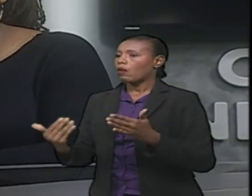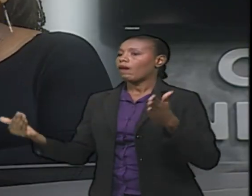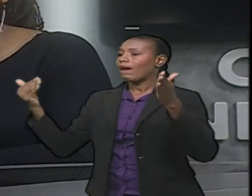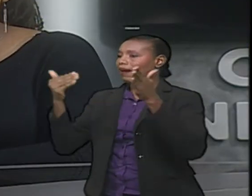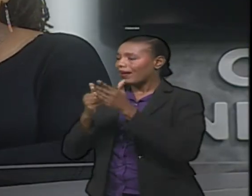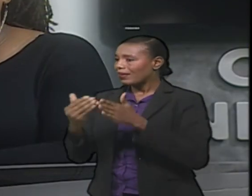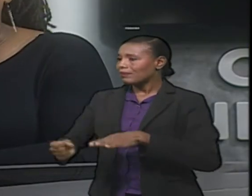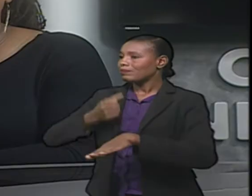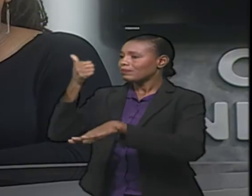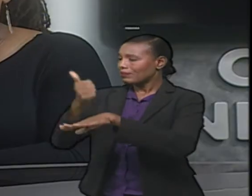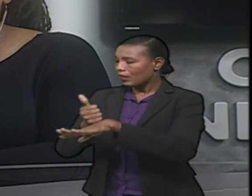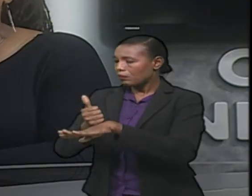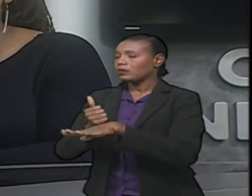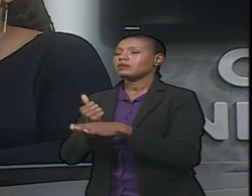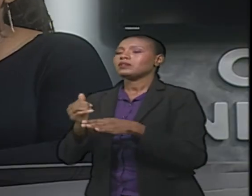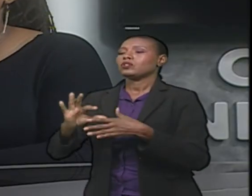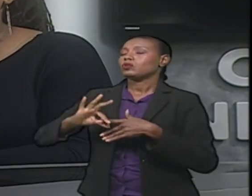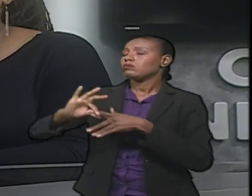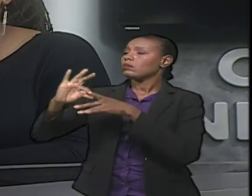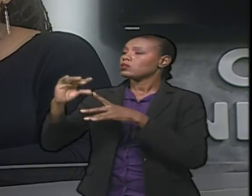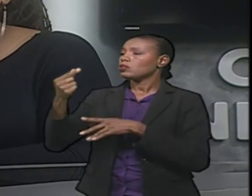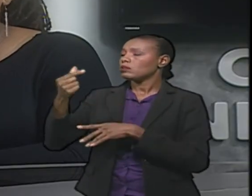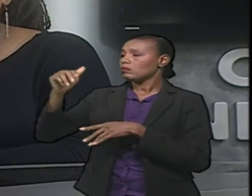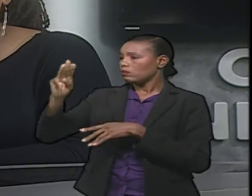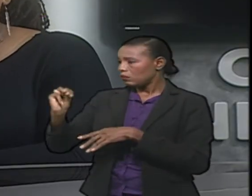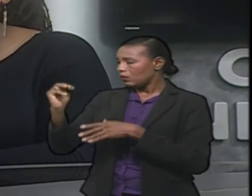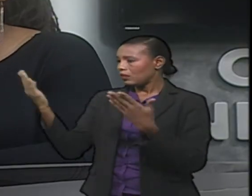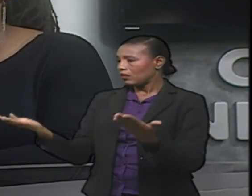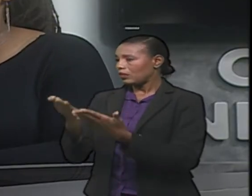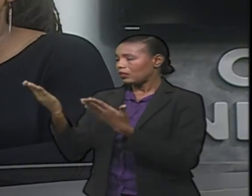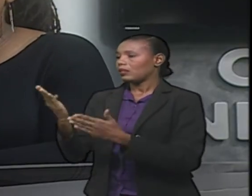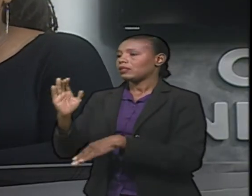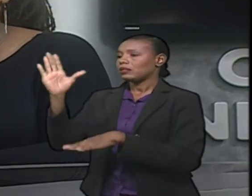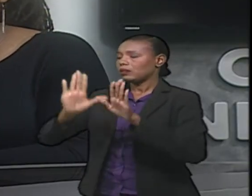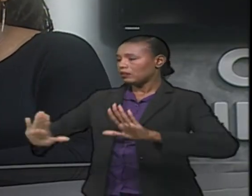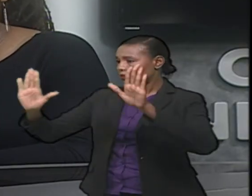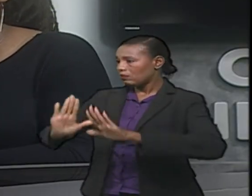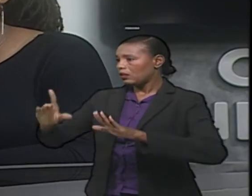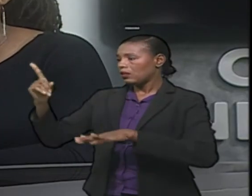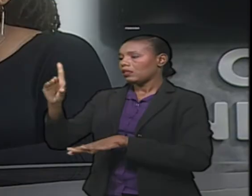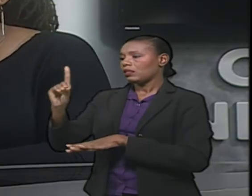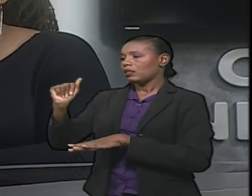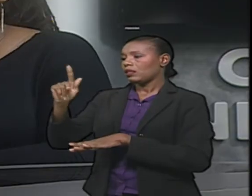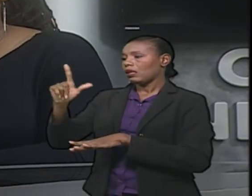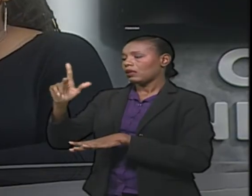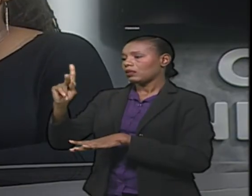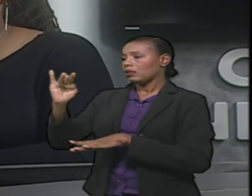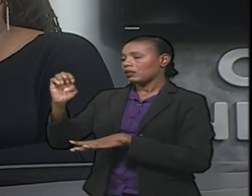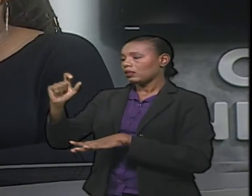special general meeting this Sunday, April 15th. It's going to be held at the NUPW headquarters in Dalkeith Road and starting at 4 p.m.